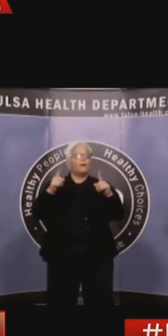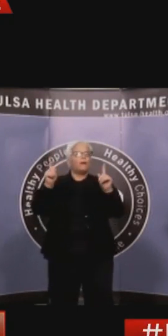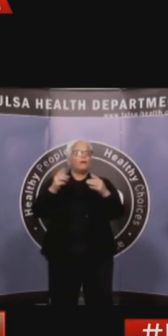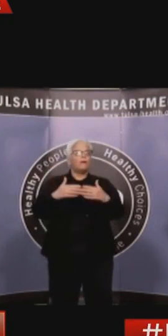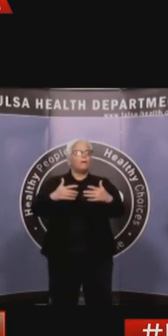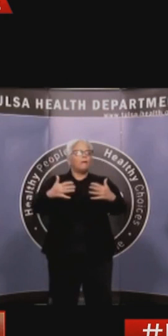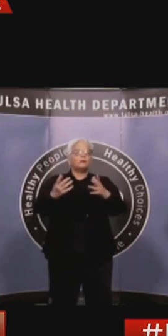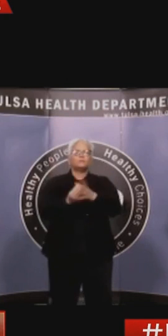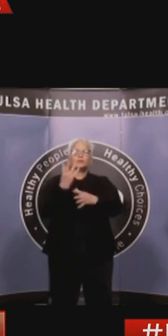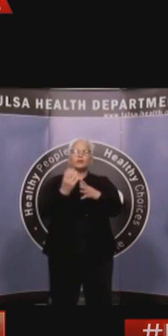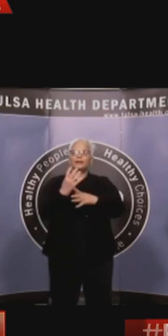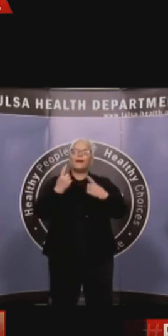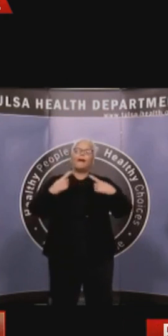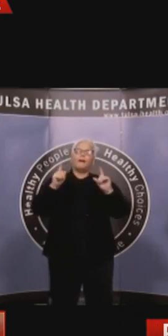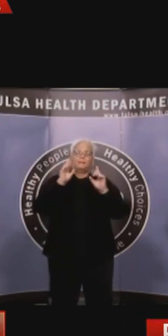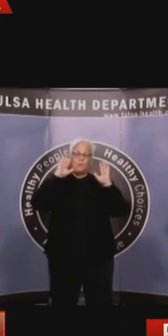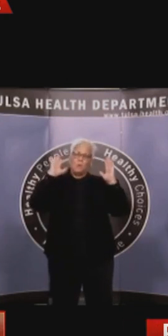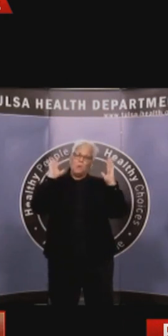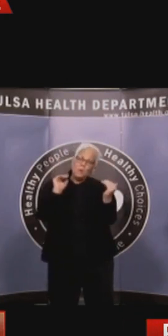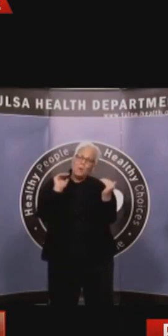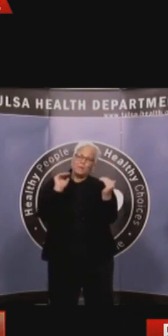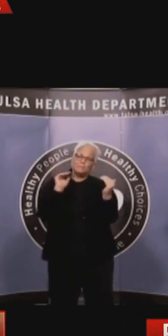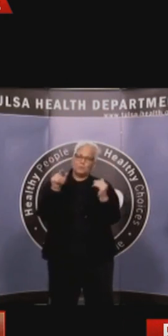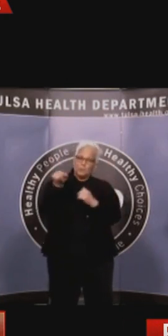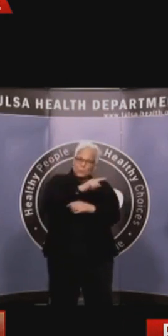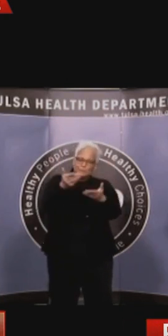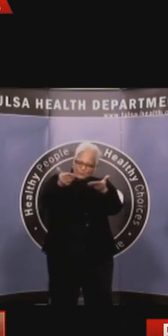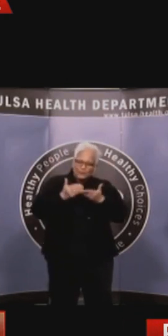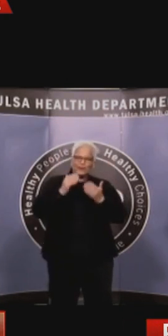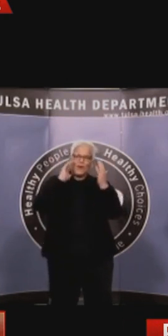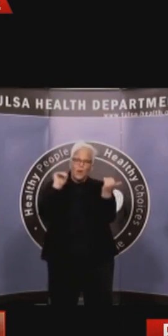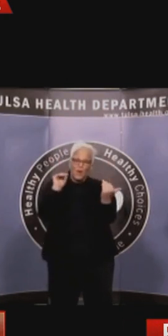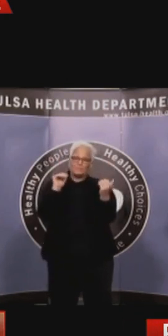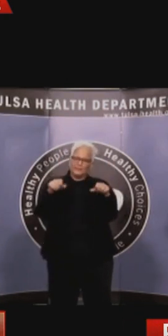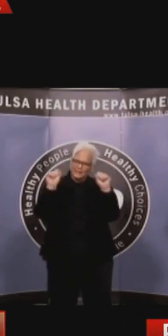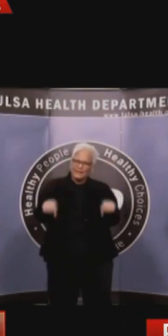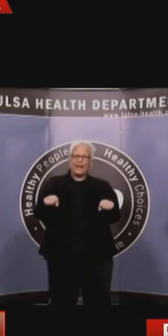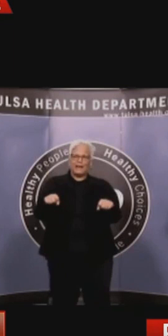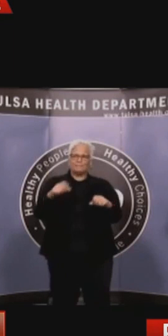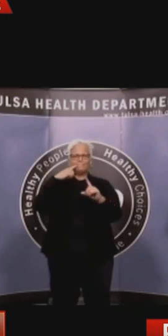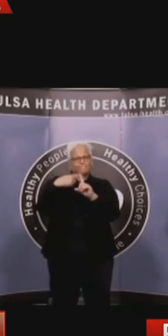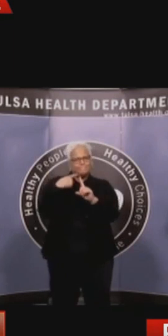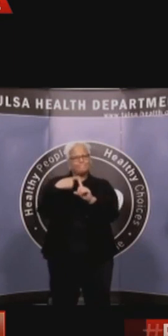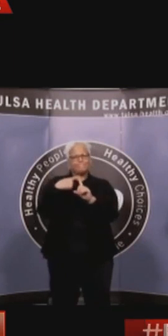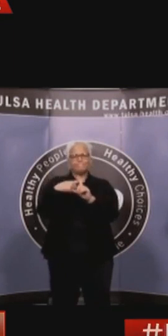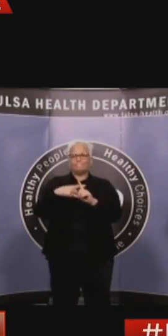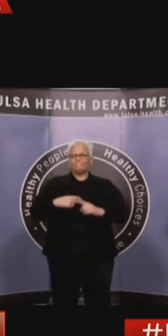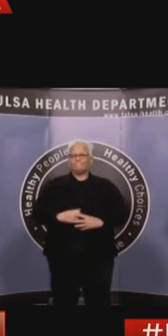lives and to our growth process. Please take this opportunity to introduce positive patterns in your life, slowing down,